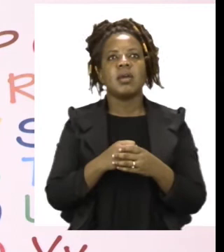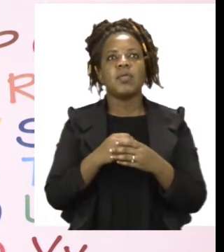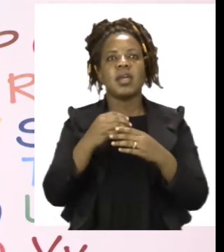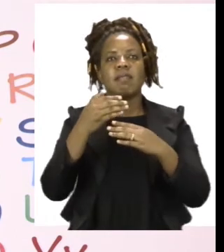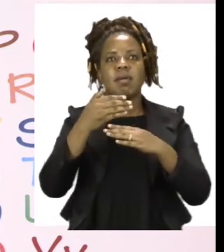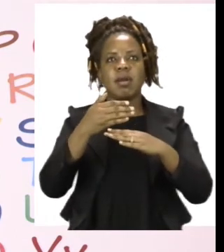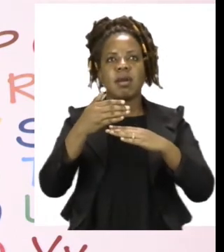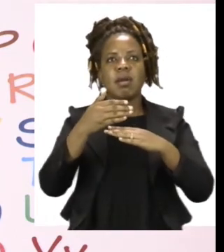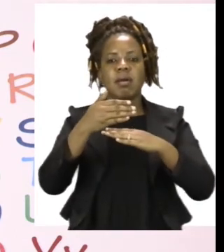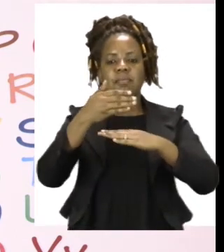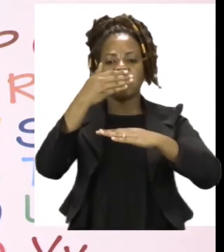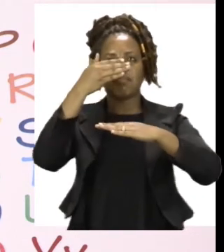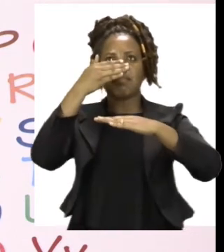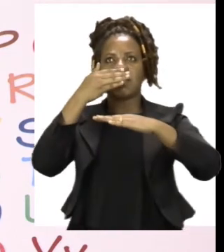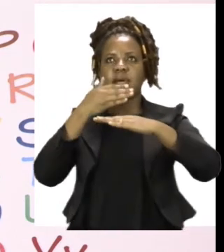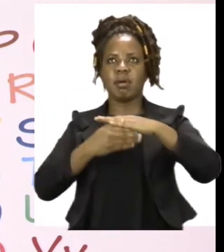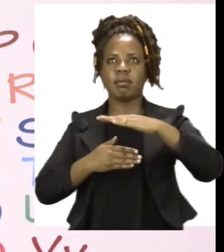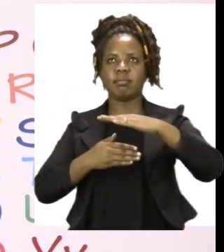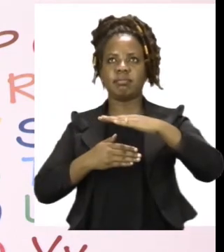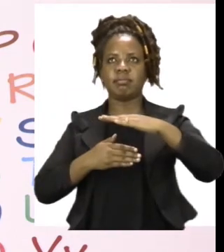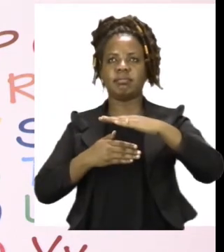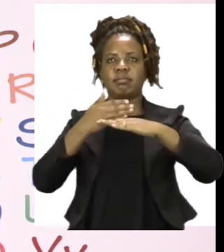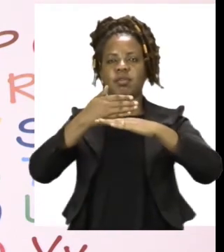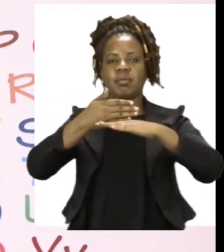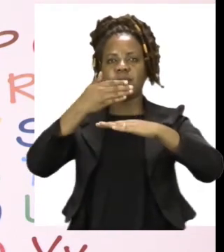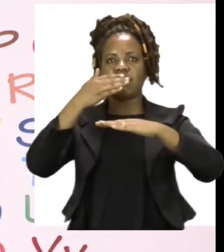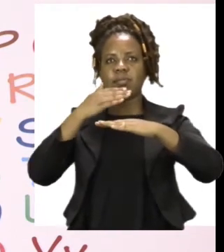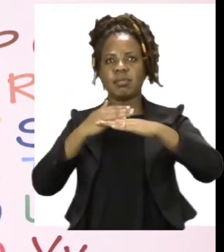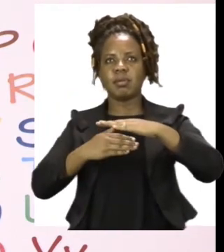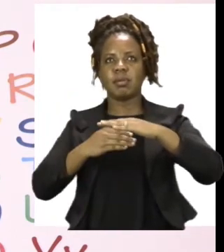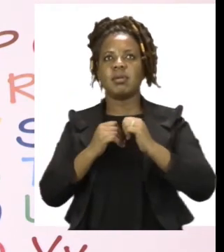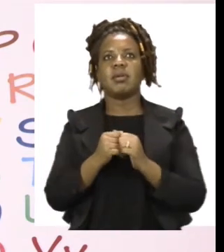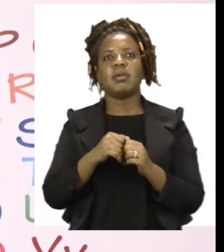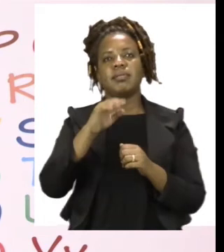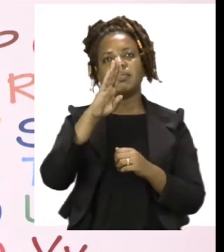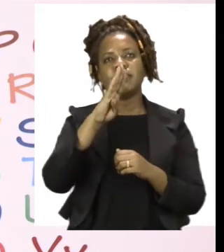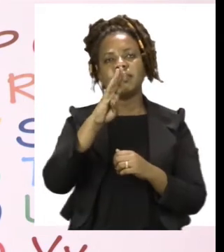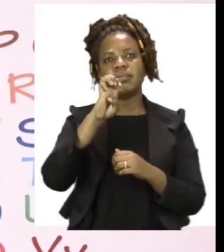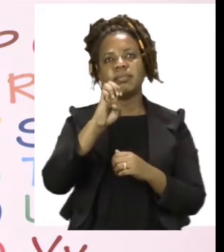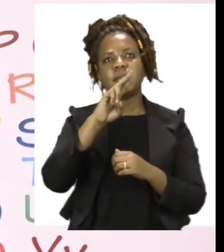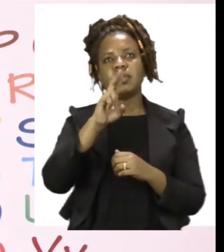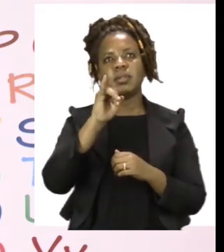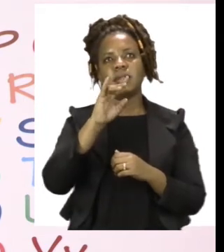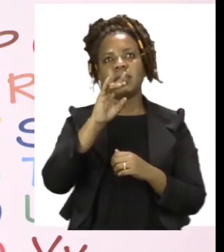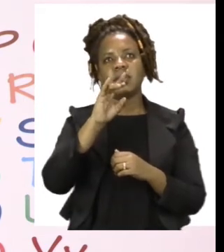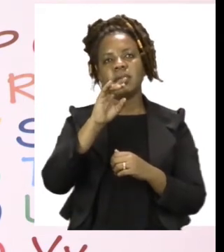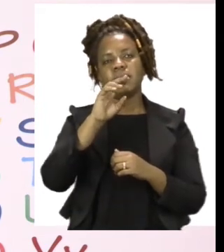The lion is behind the chair. Behind.